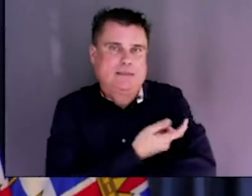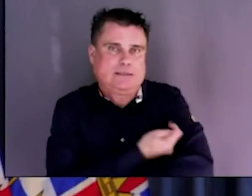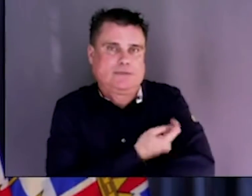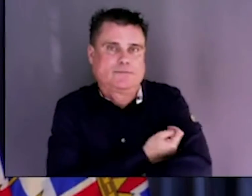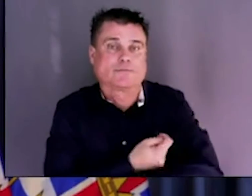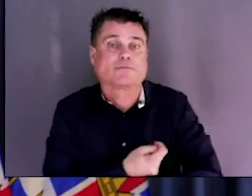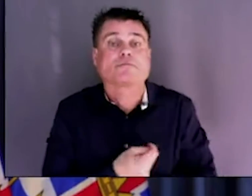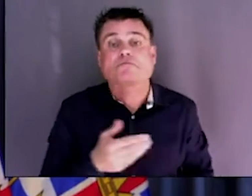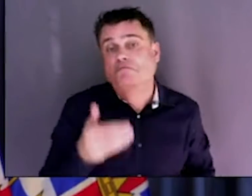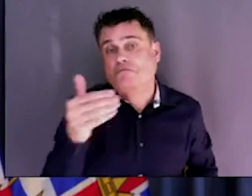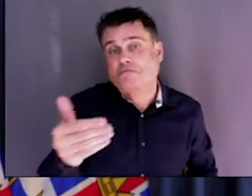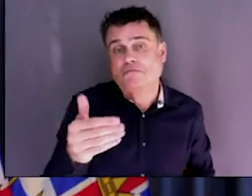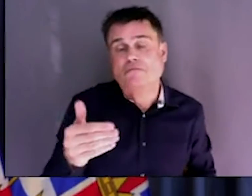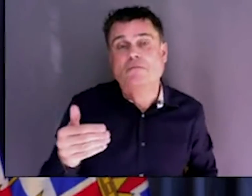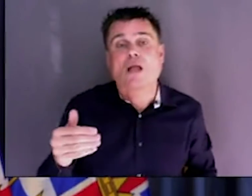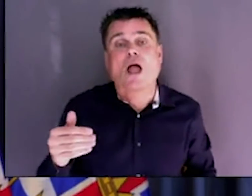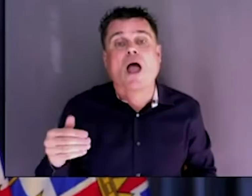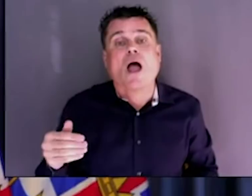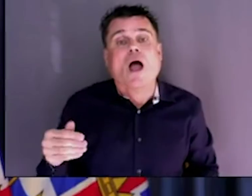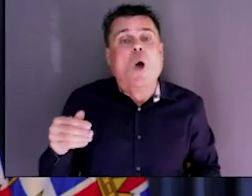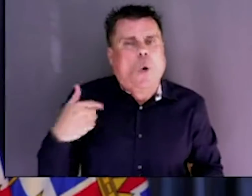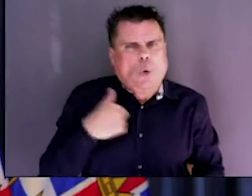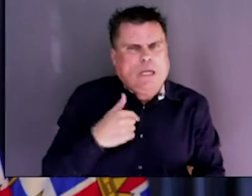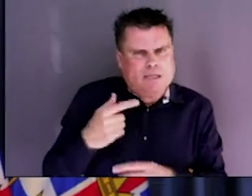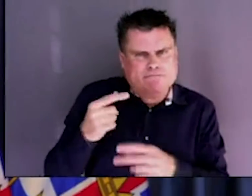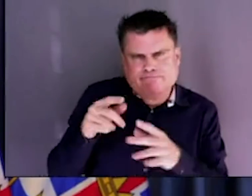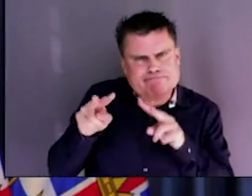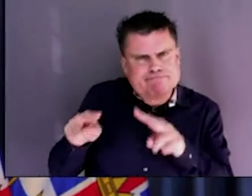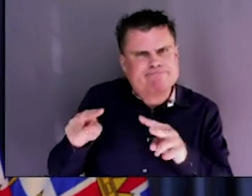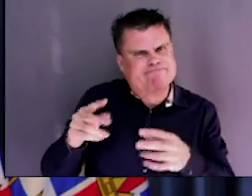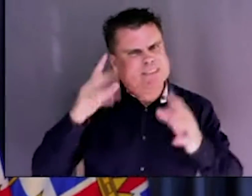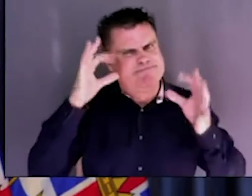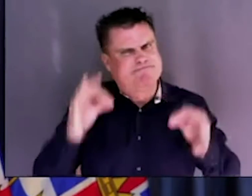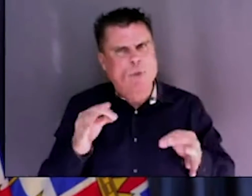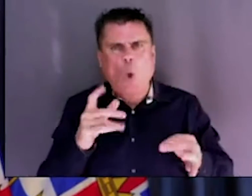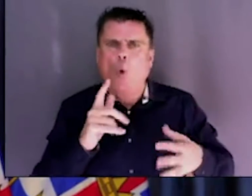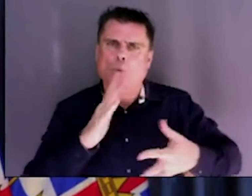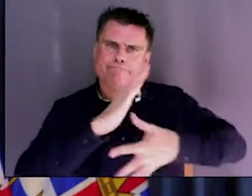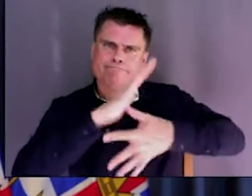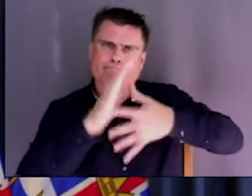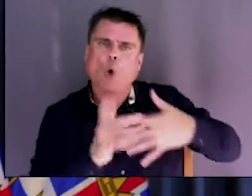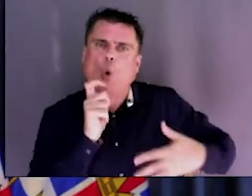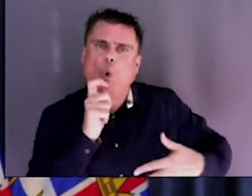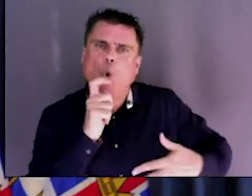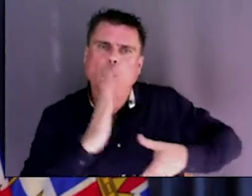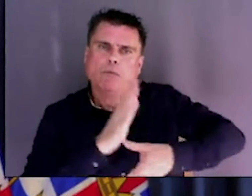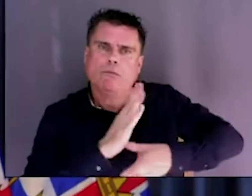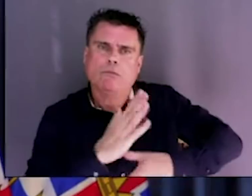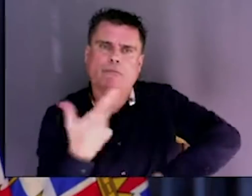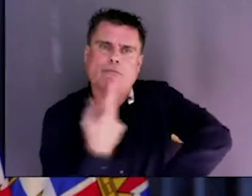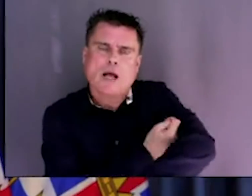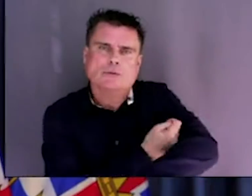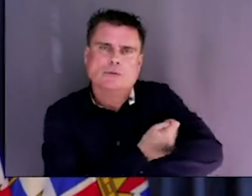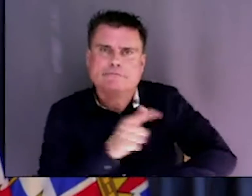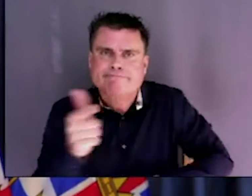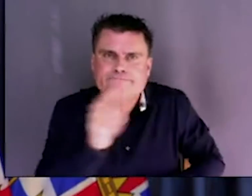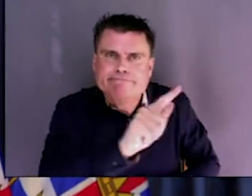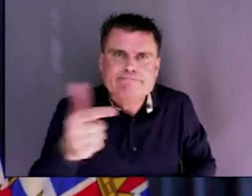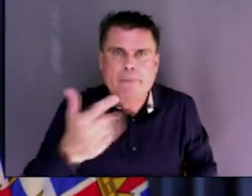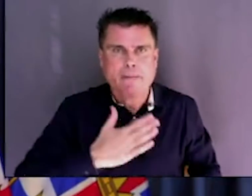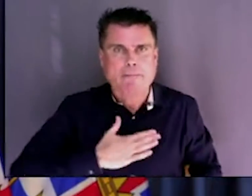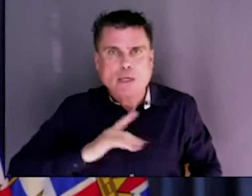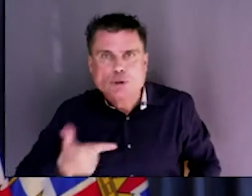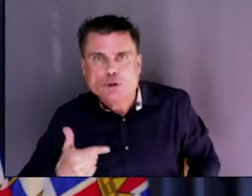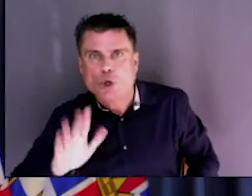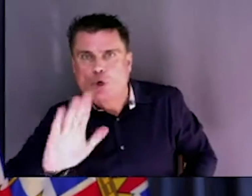authorities on that. When those details are finalized we'll make those public. But I can't give an answer to how people will